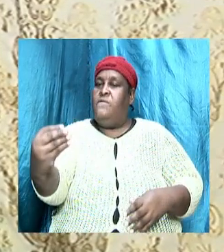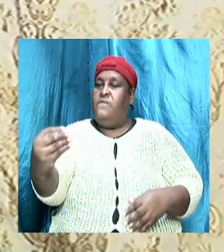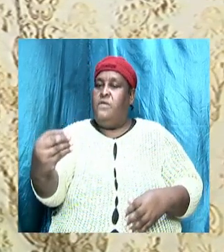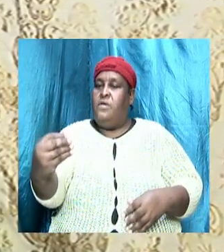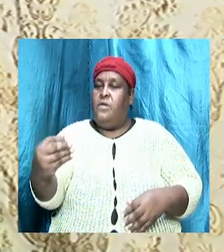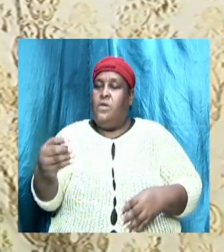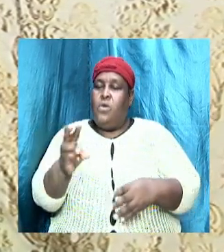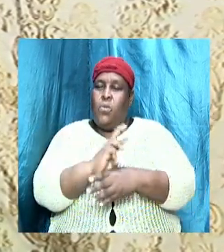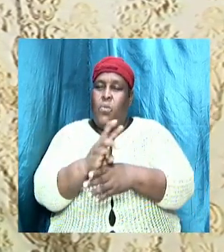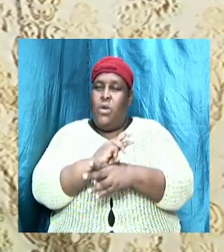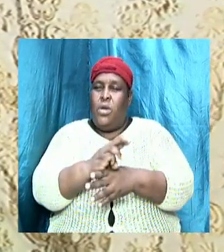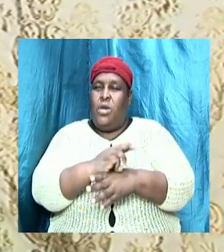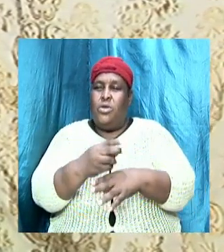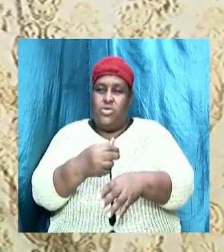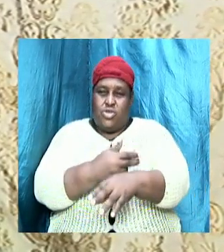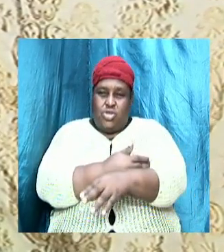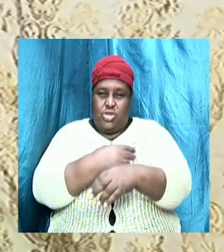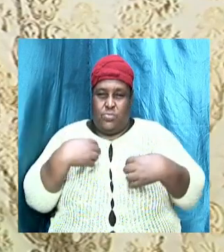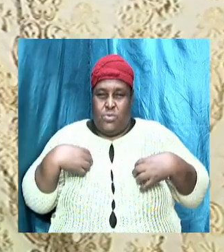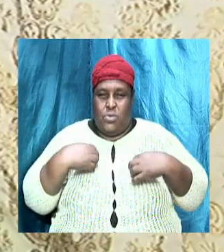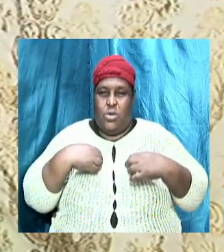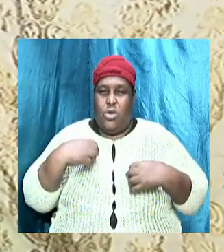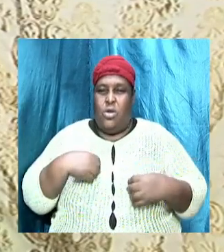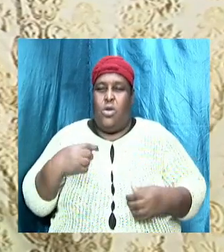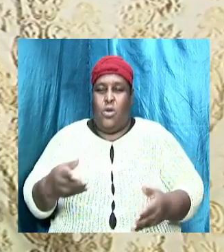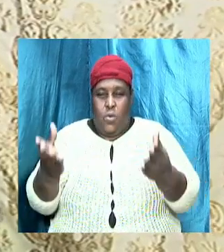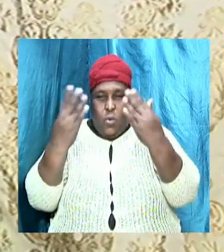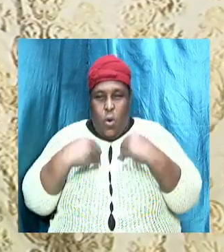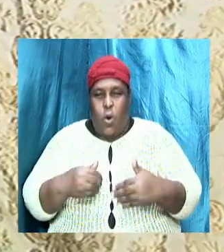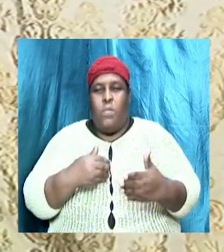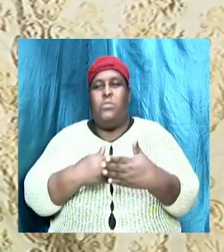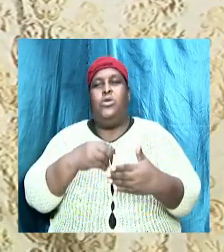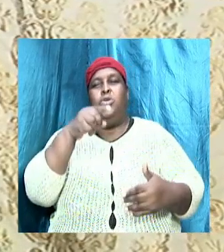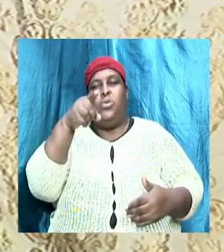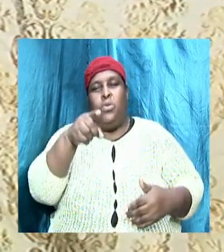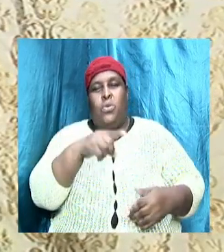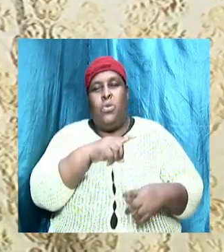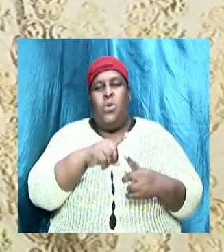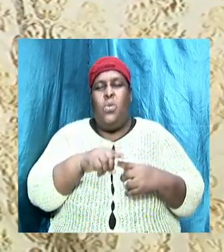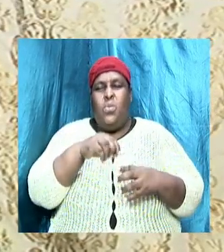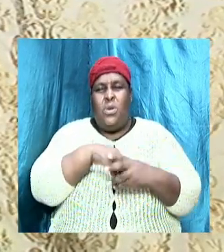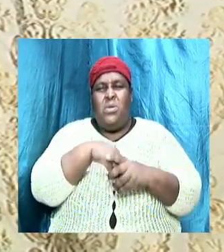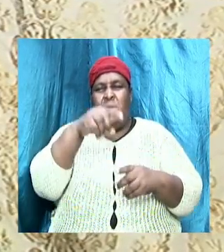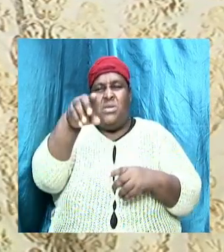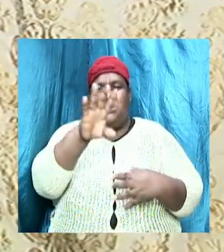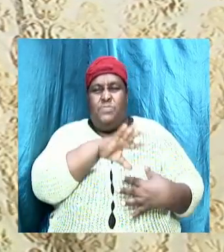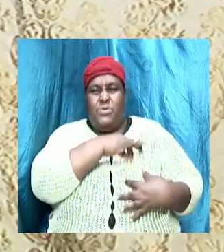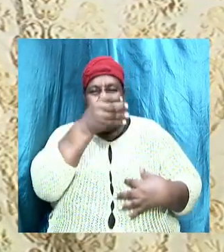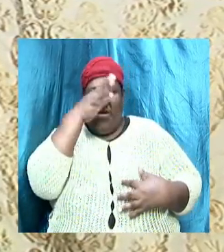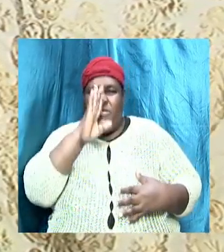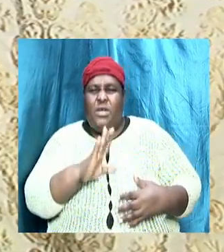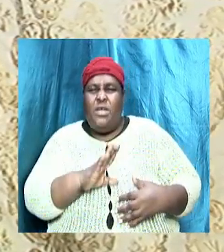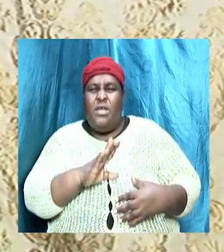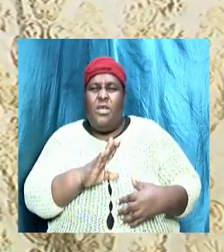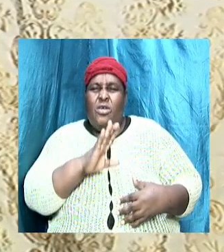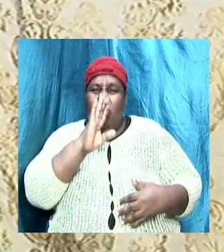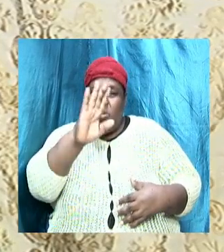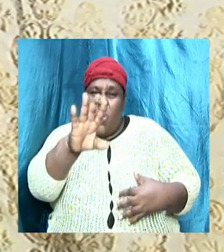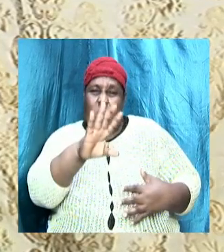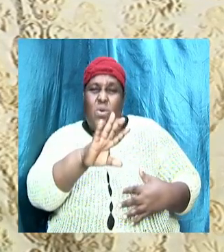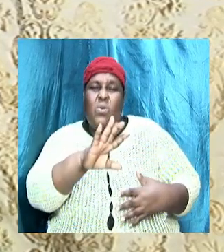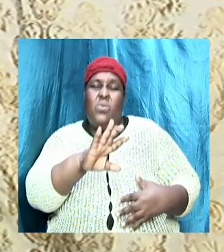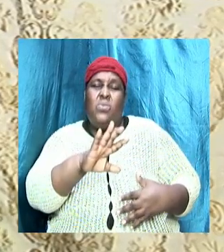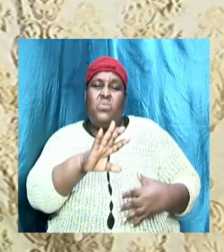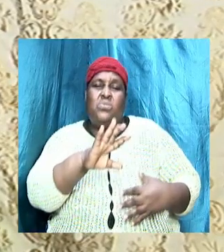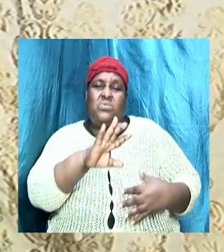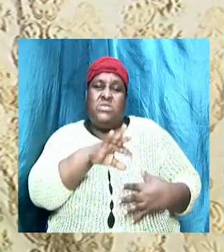near you, my Jesus, you're going to recognize that when you are in the spirit, you're going to know that the spirit, your spirit and that spirit